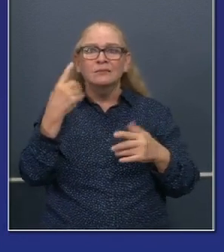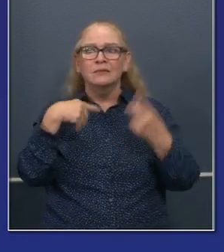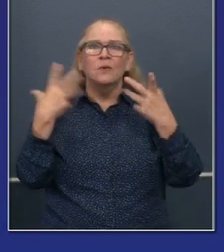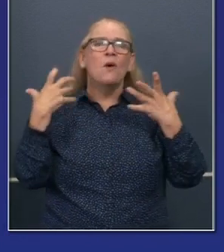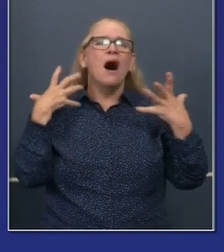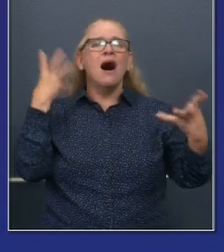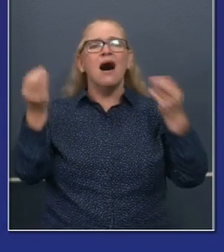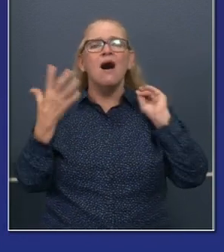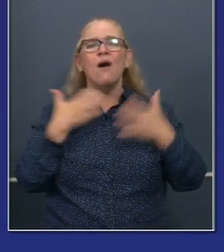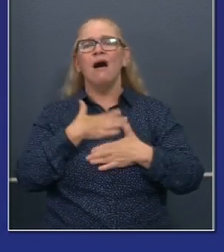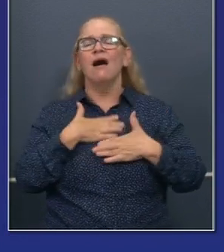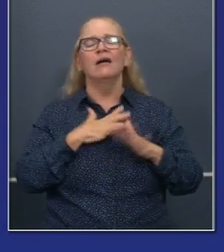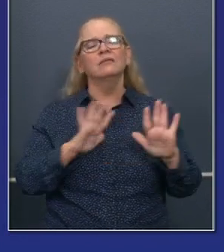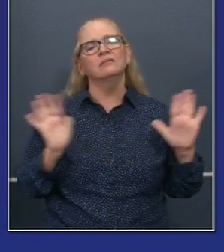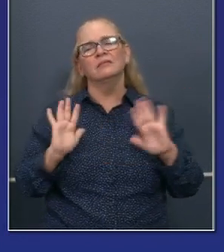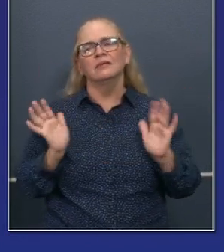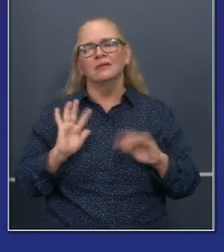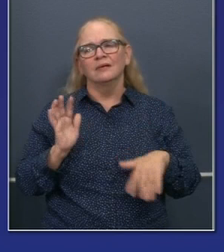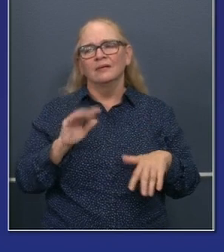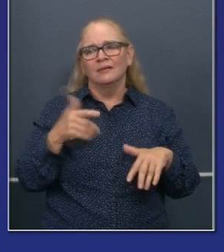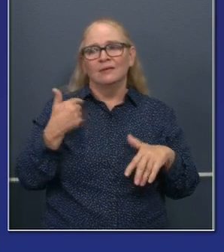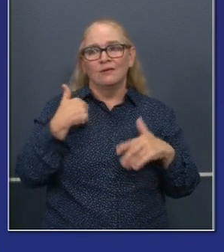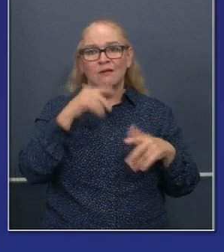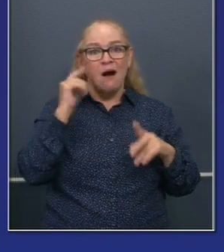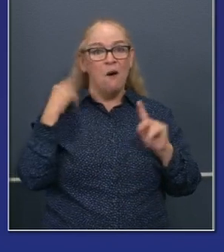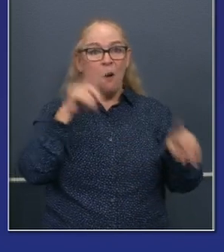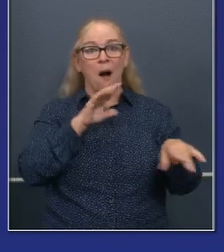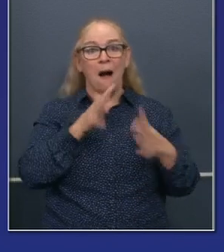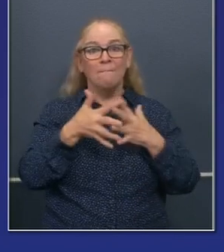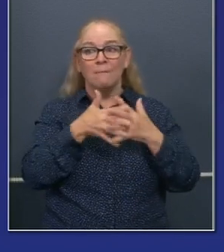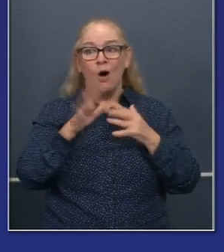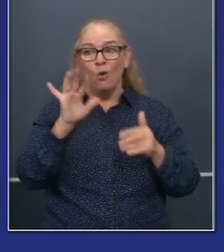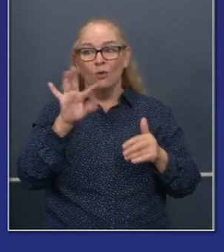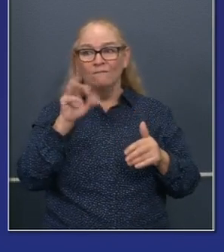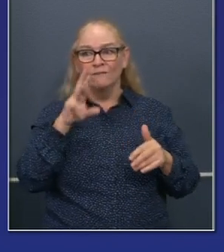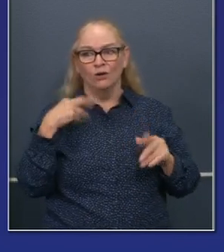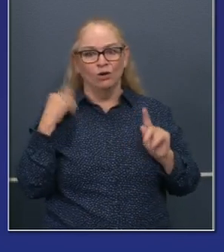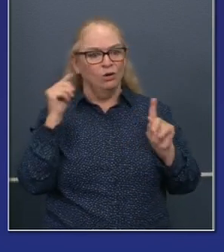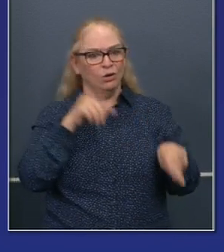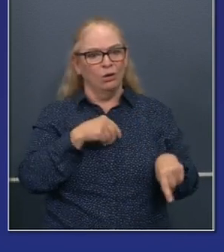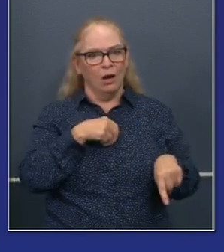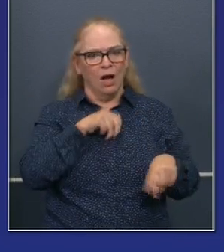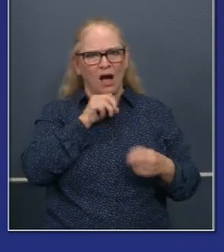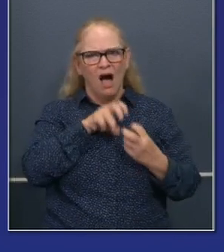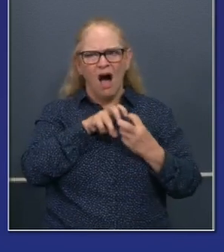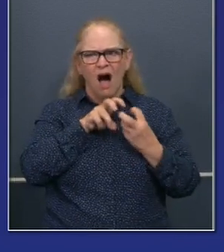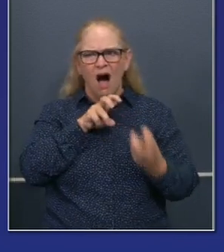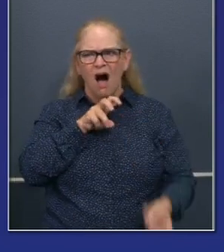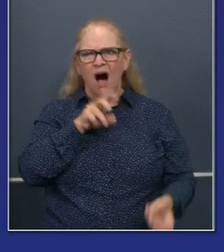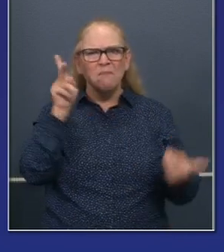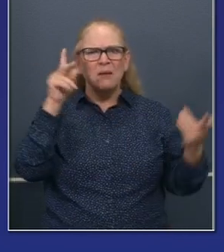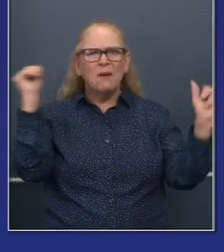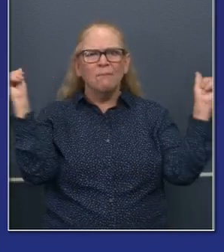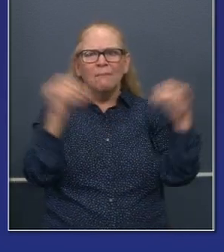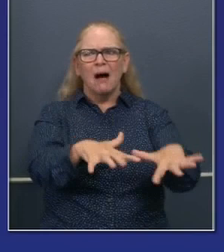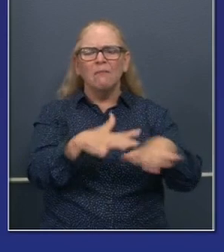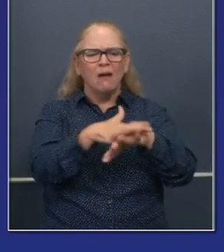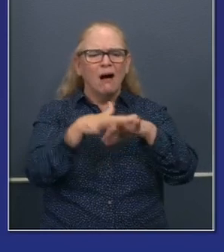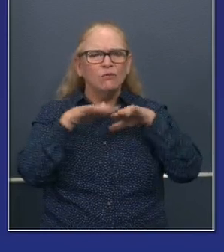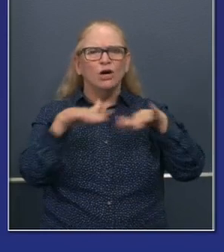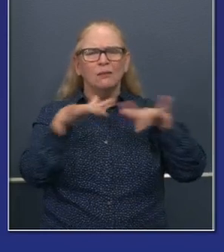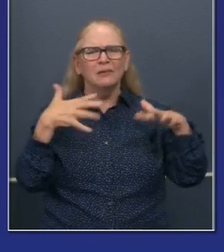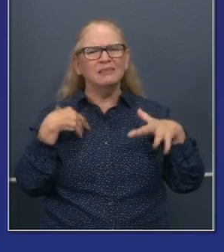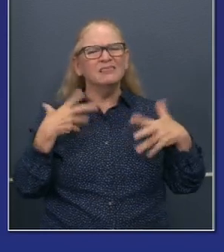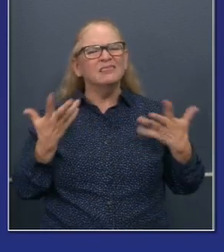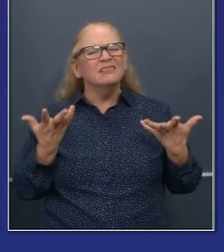American river the other day, and I might as well been at spring break and thousands and thousands of people. Um, we're not